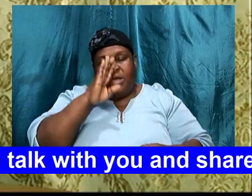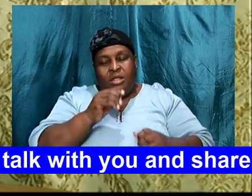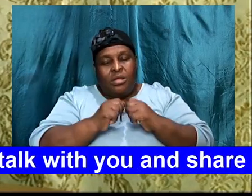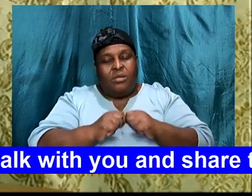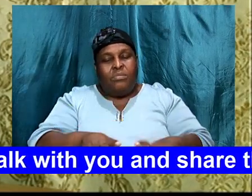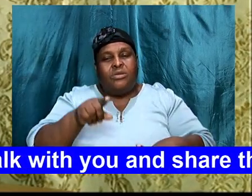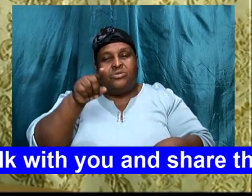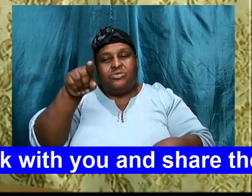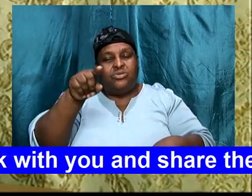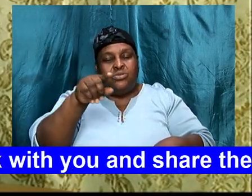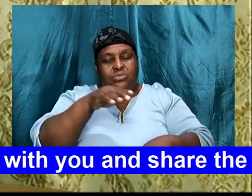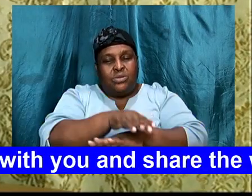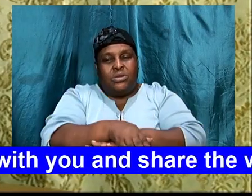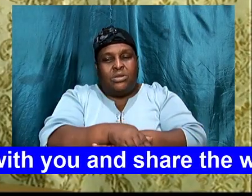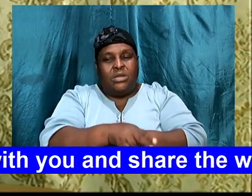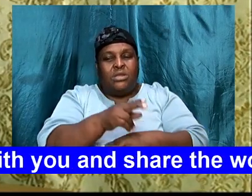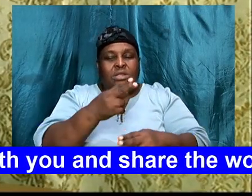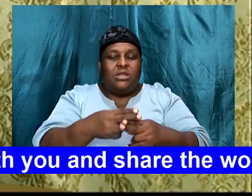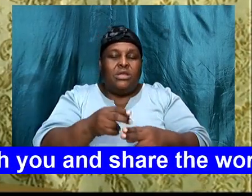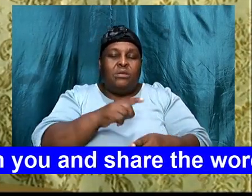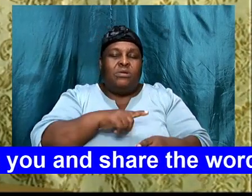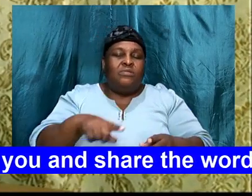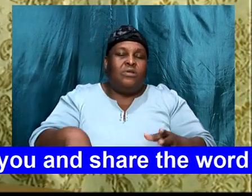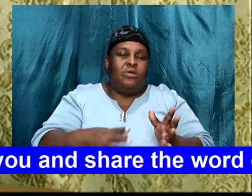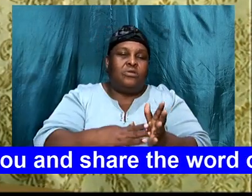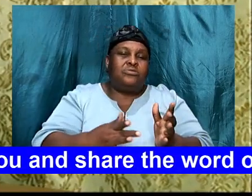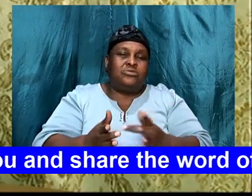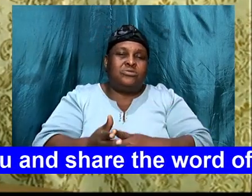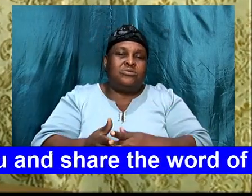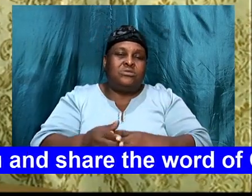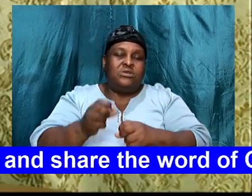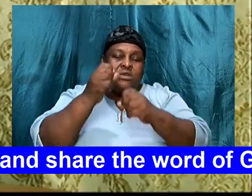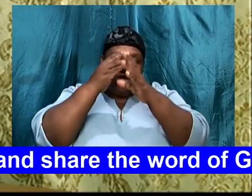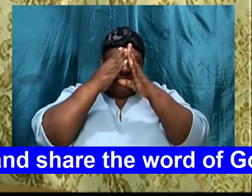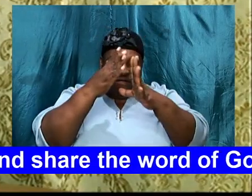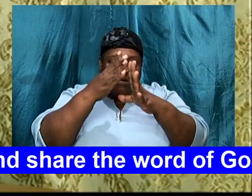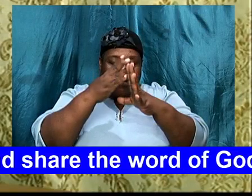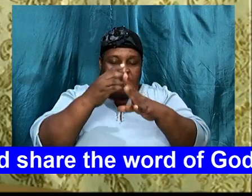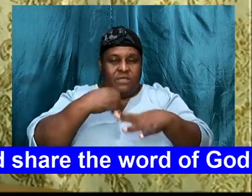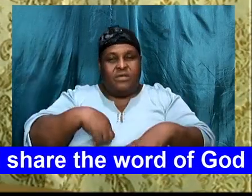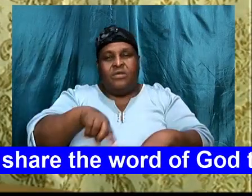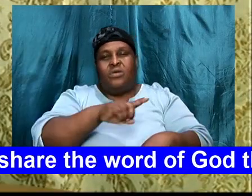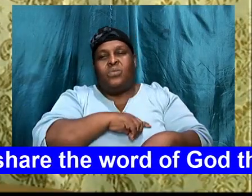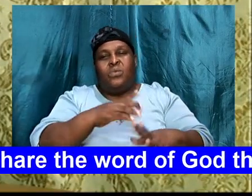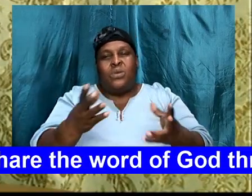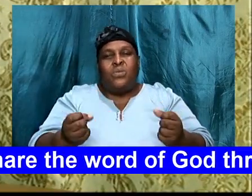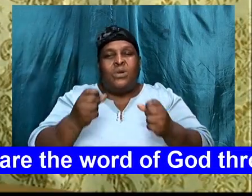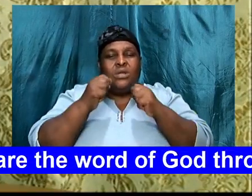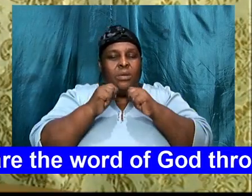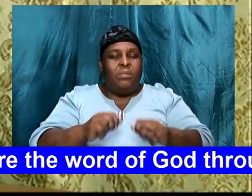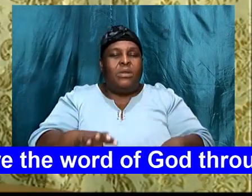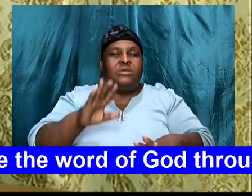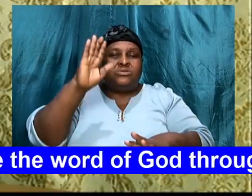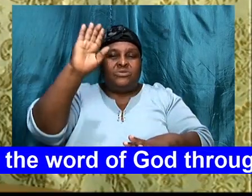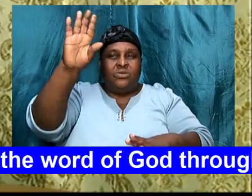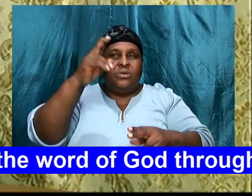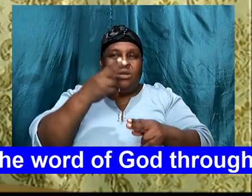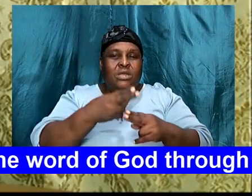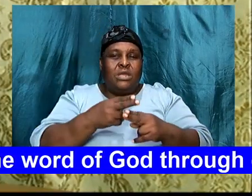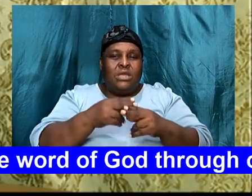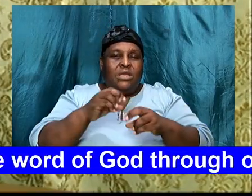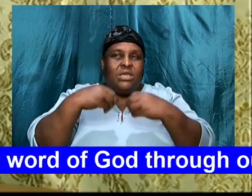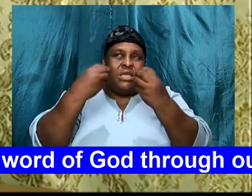in the name of our Lord Jesus, just bow your heads, while I pray, Father, we, want to bless your name, we want to give you thanks,